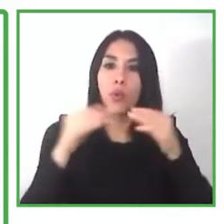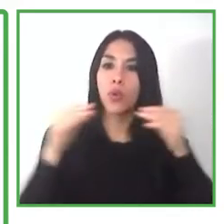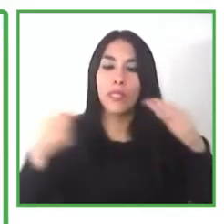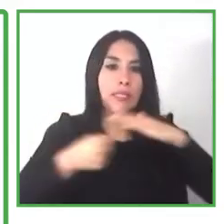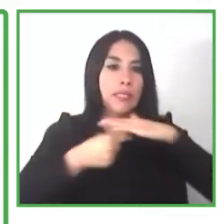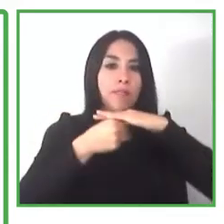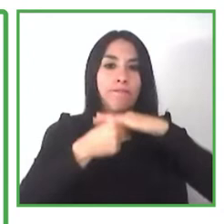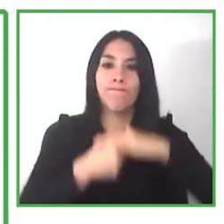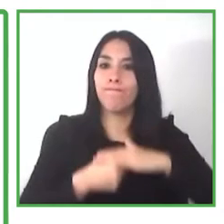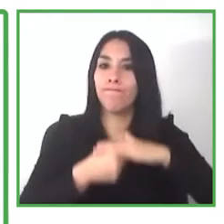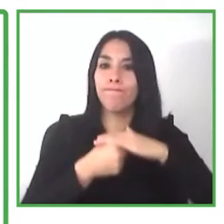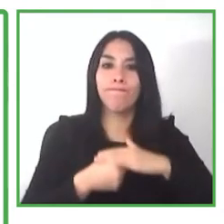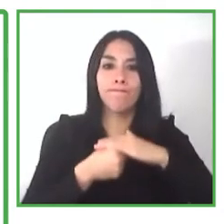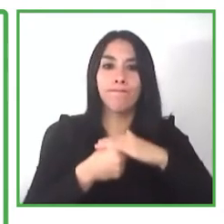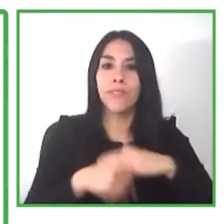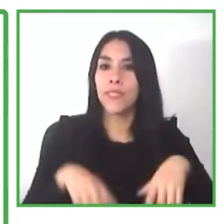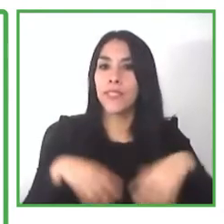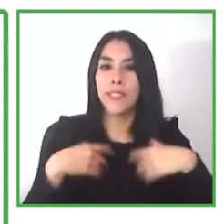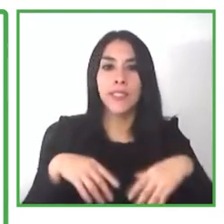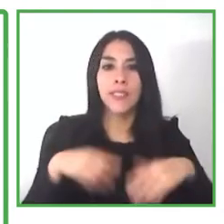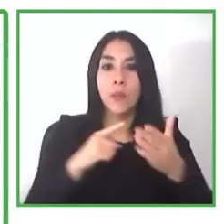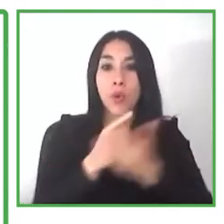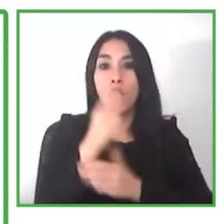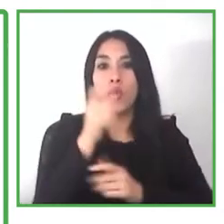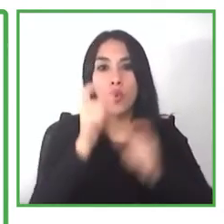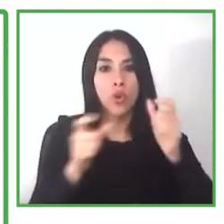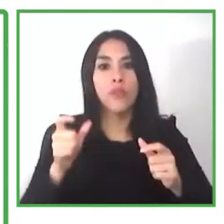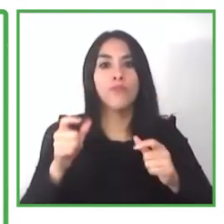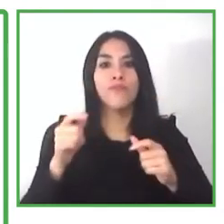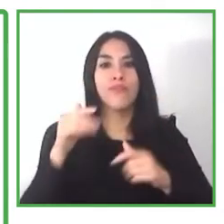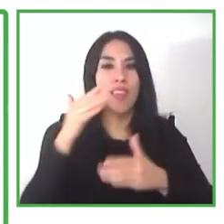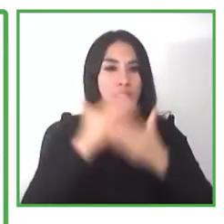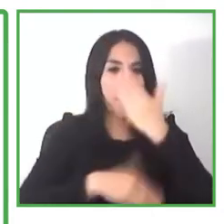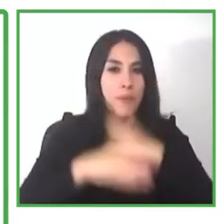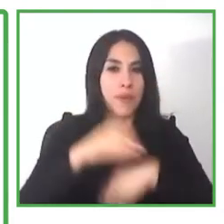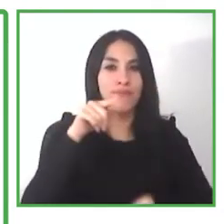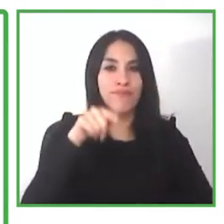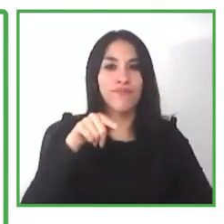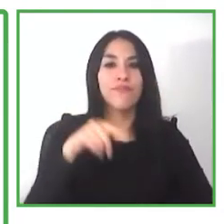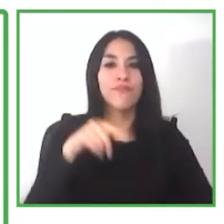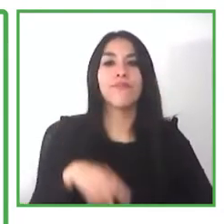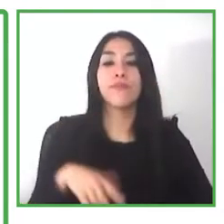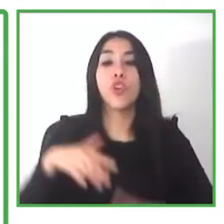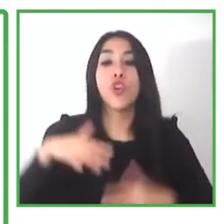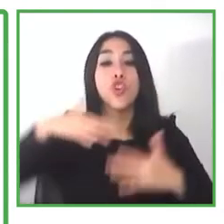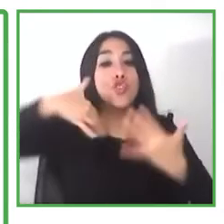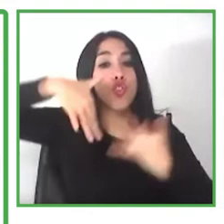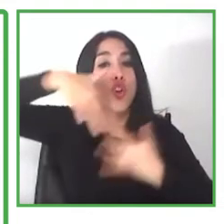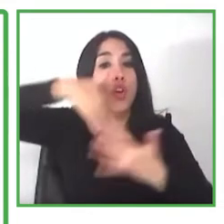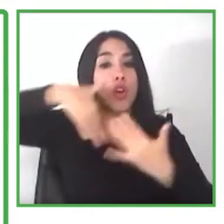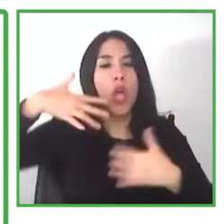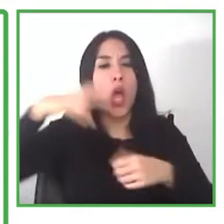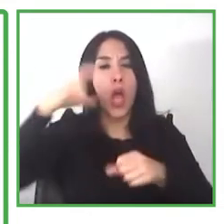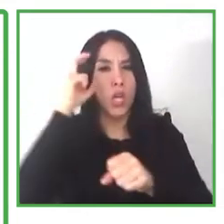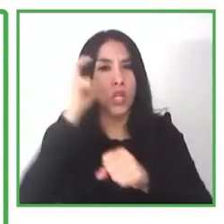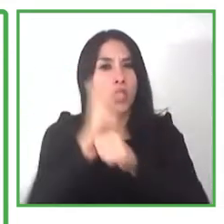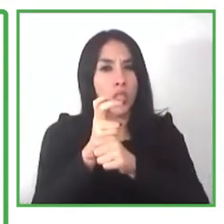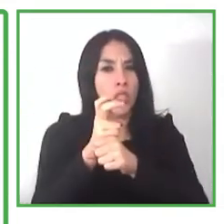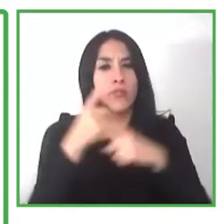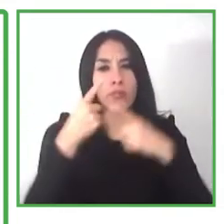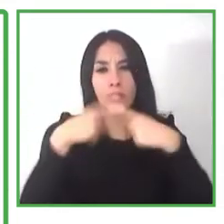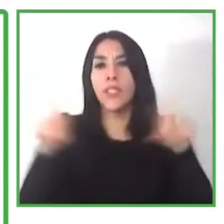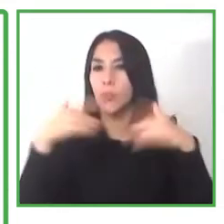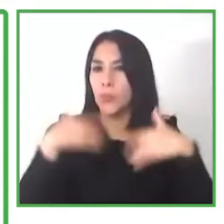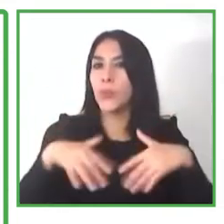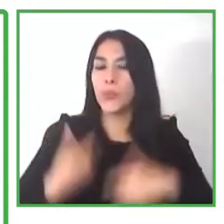disabilities maybe it's a very different context to think about 18 years ago in some places like north america like europe